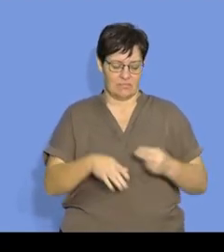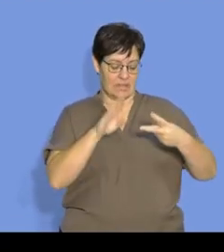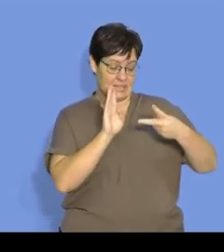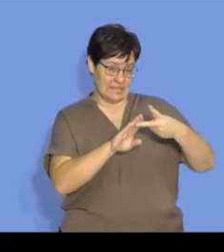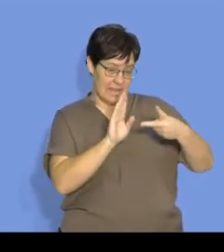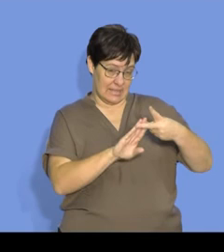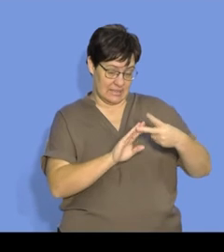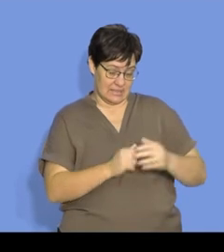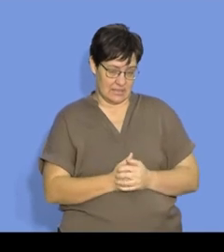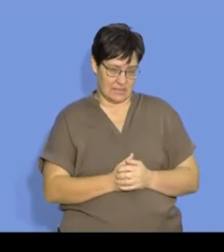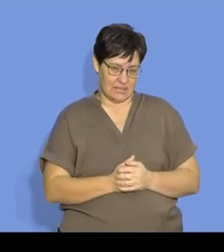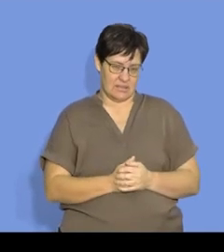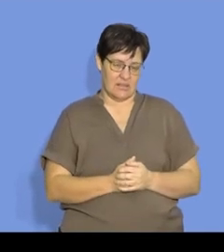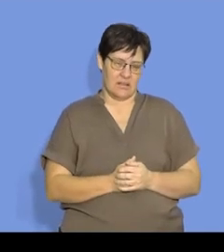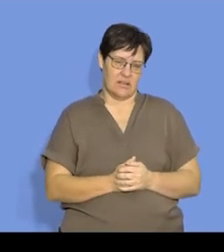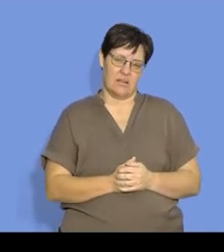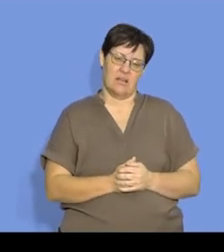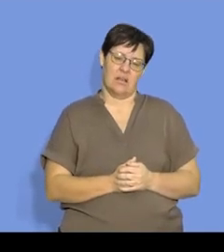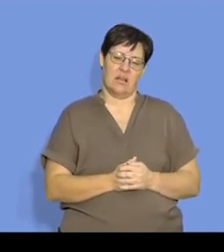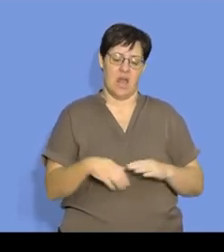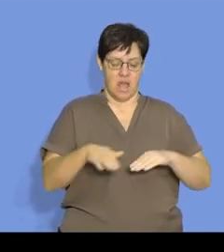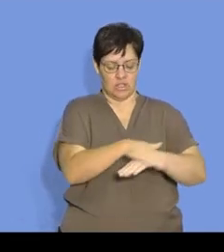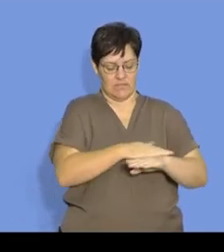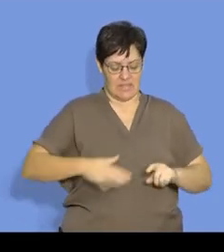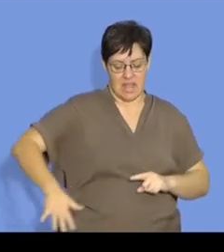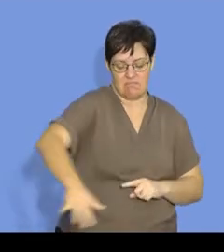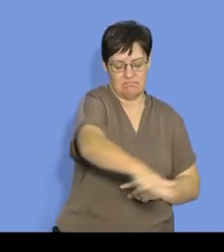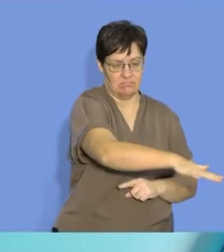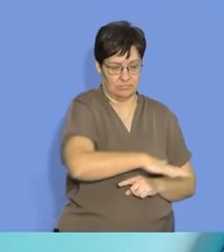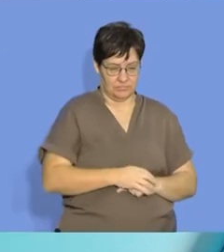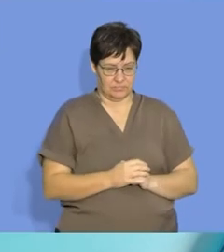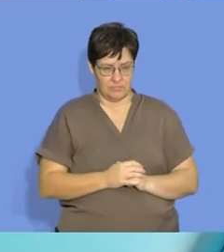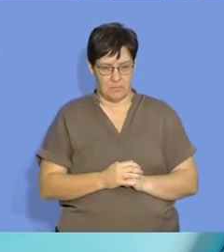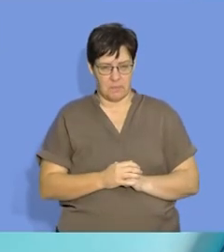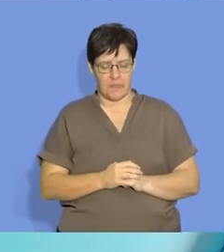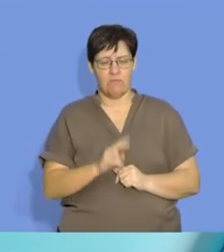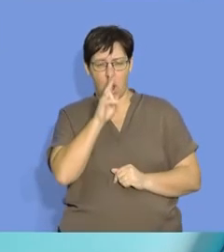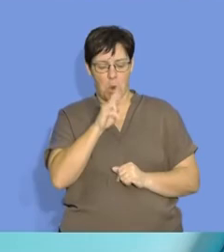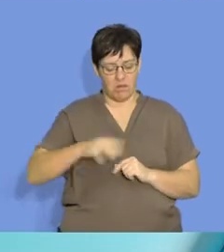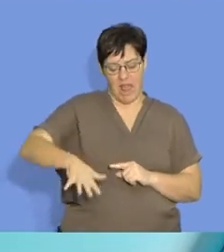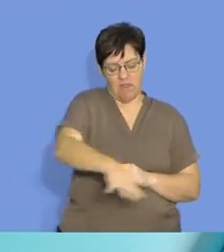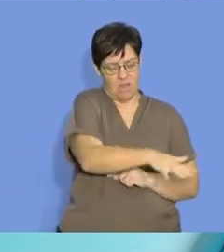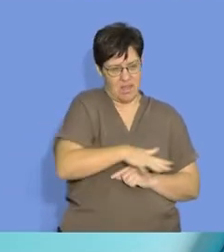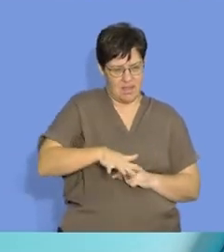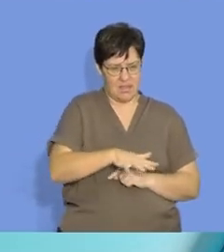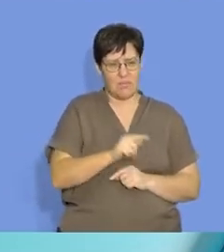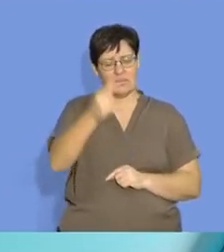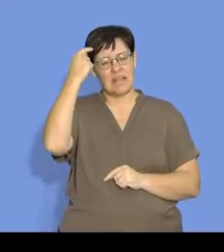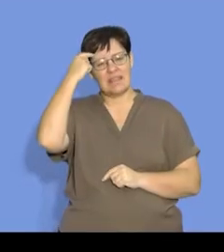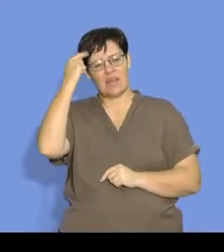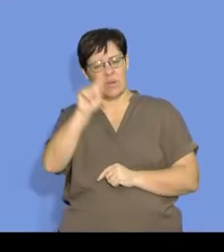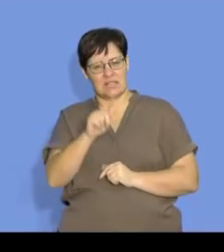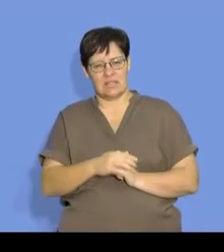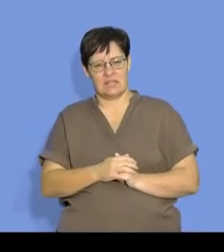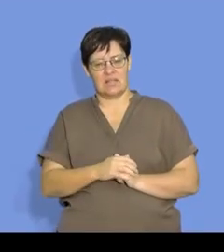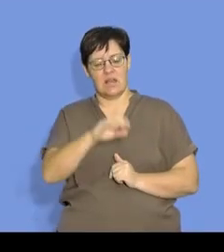The second one that we're going to look at is the surface area. Now when we look at surface area, I want you to